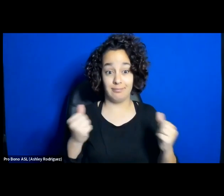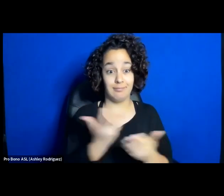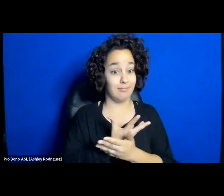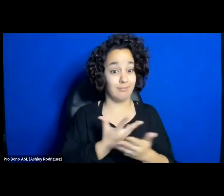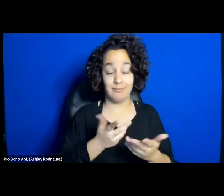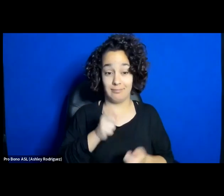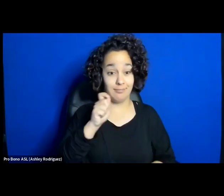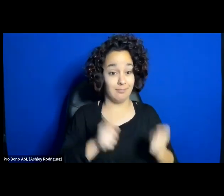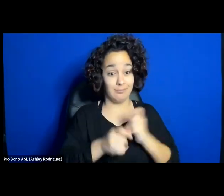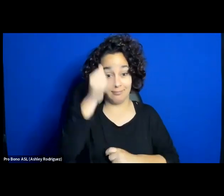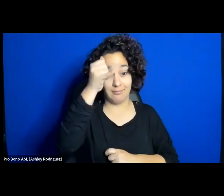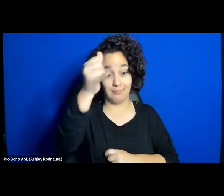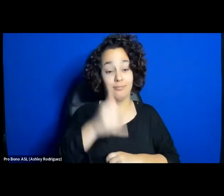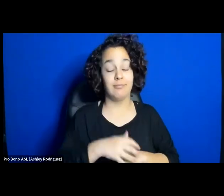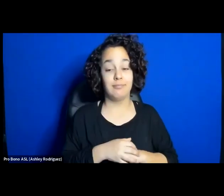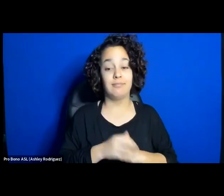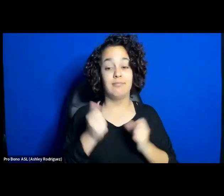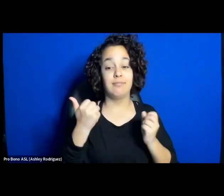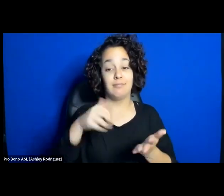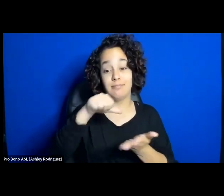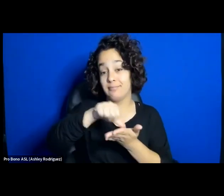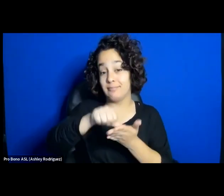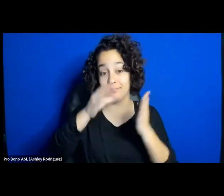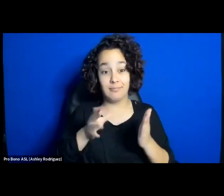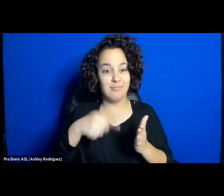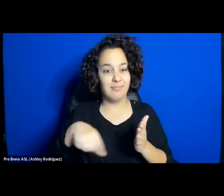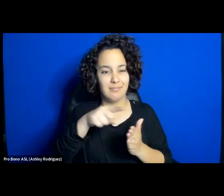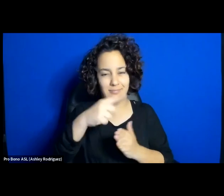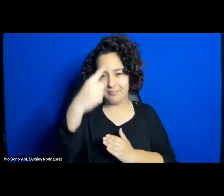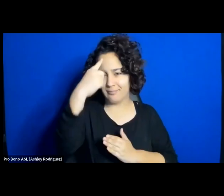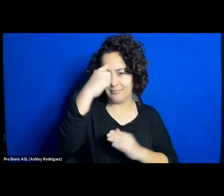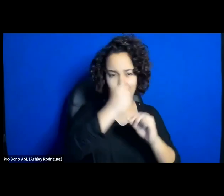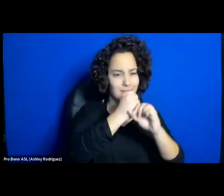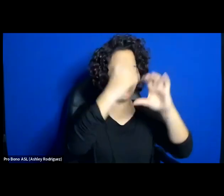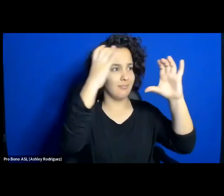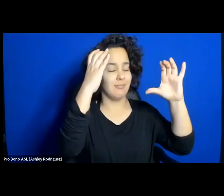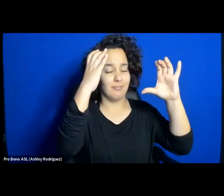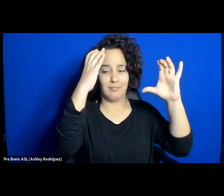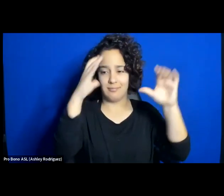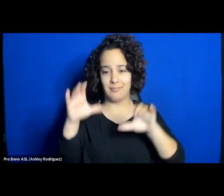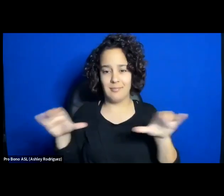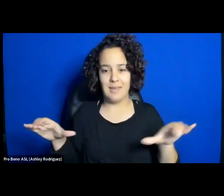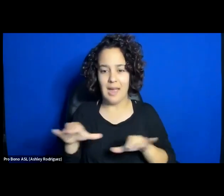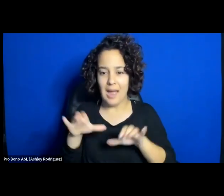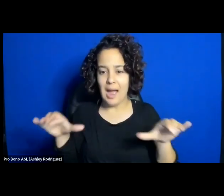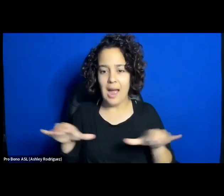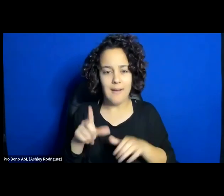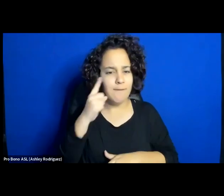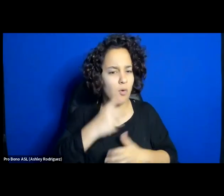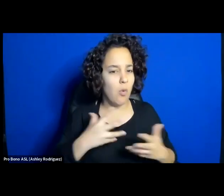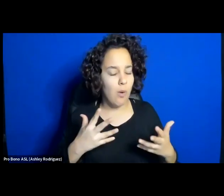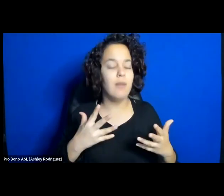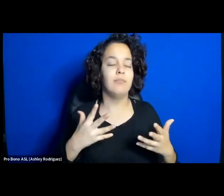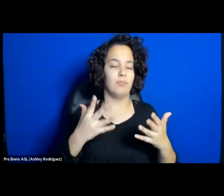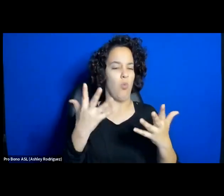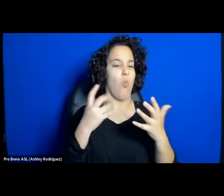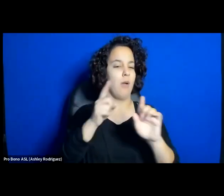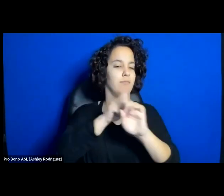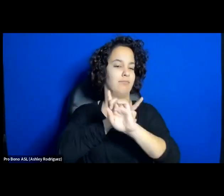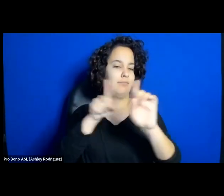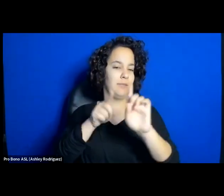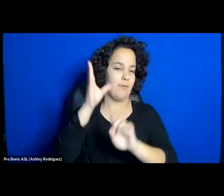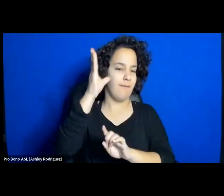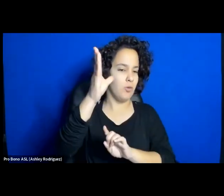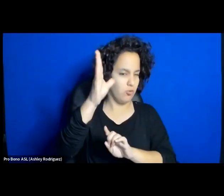Iranians continue to think, imagine, talk and act for a different future. Globally speaking, what